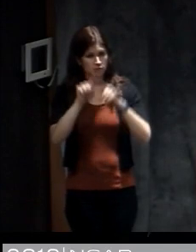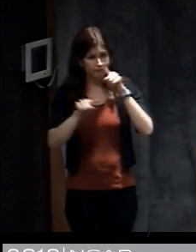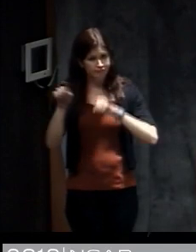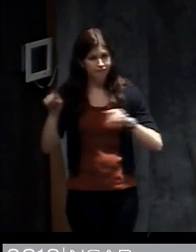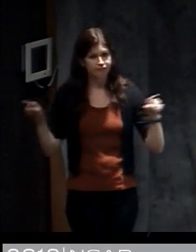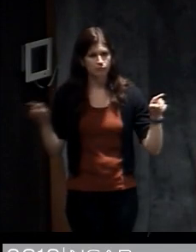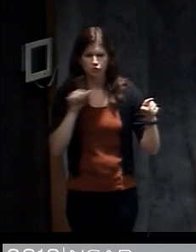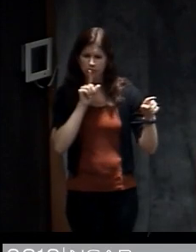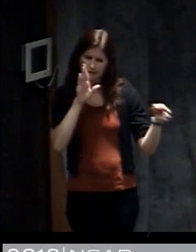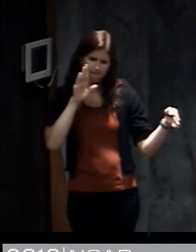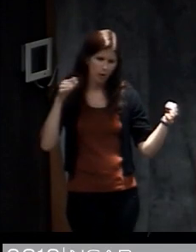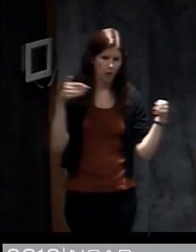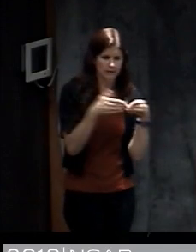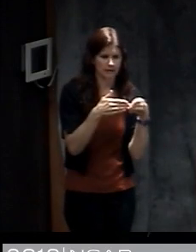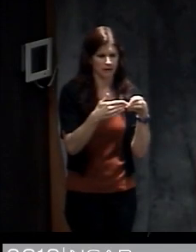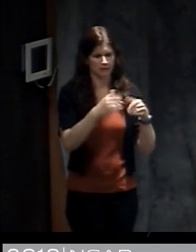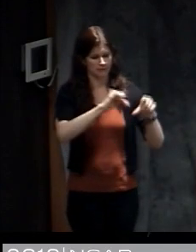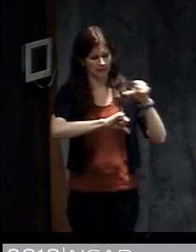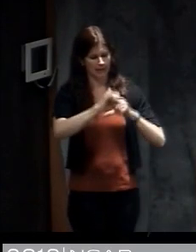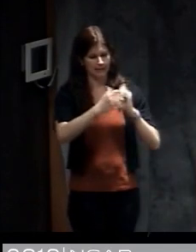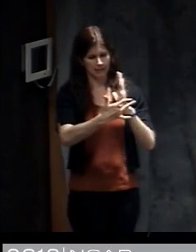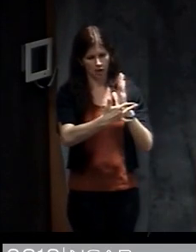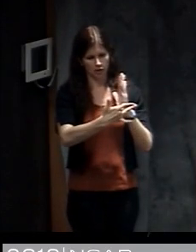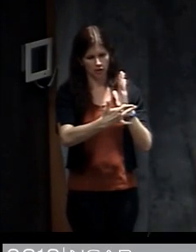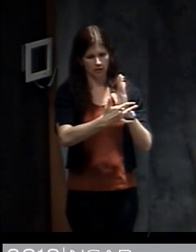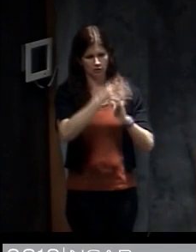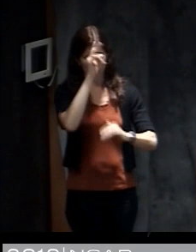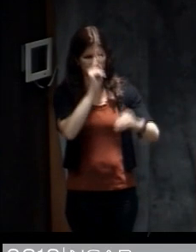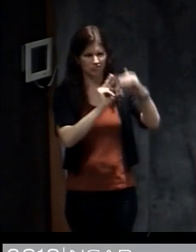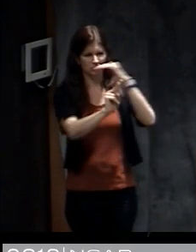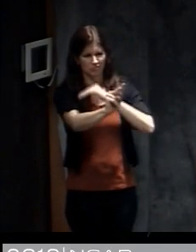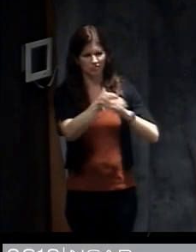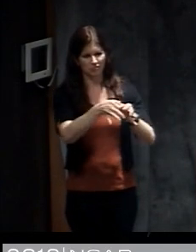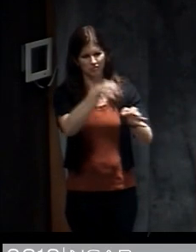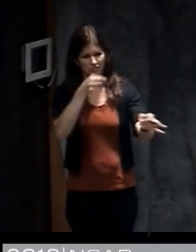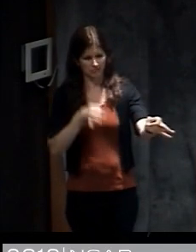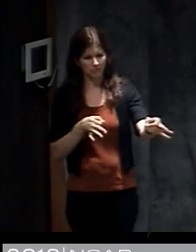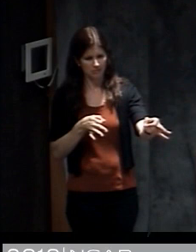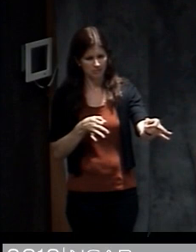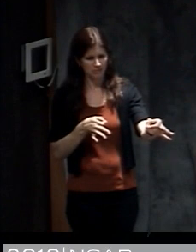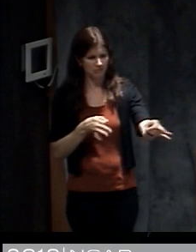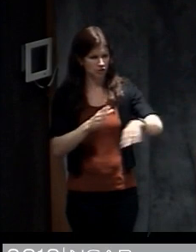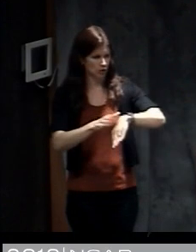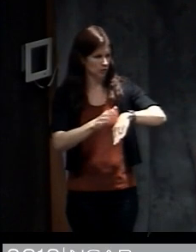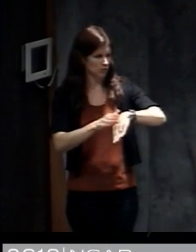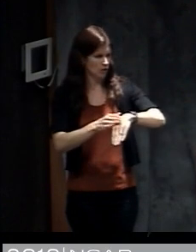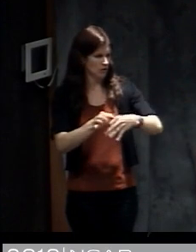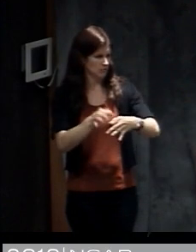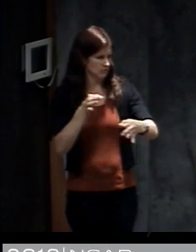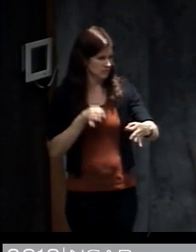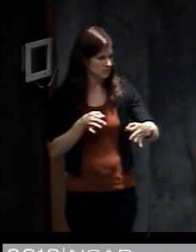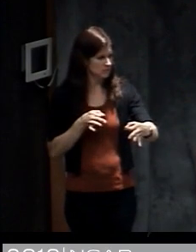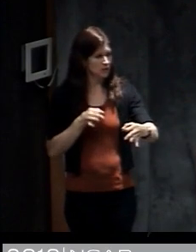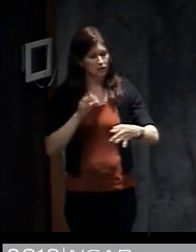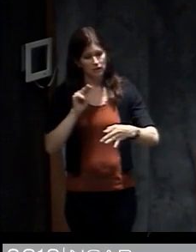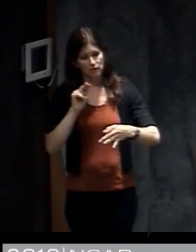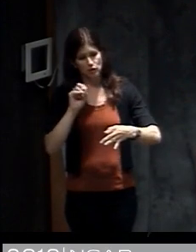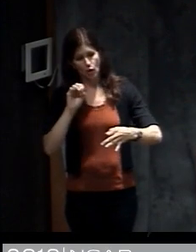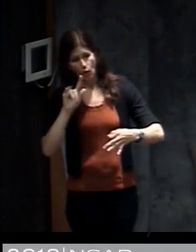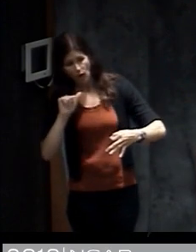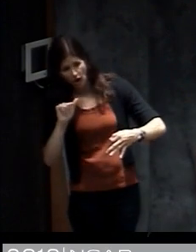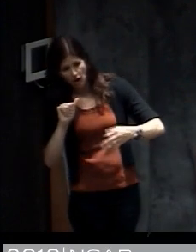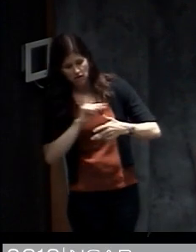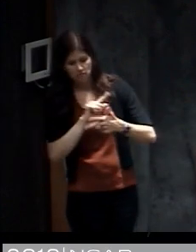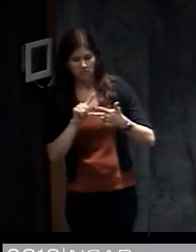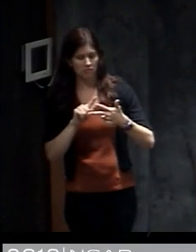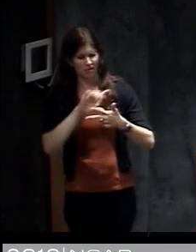really focused on advancing the science technology to improve weather forecasting and improve different kinds of weather forecasts. And also in NOAA and the National Weather Service, there's a lot